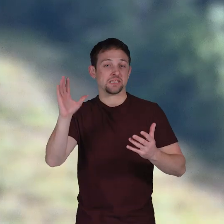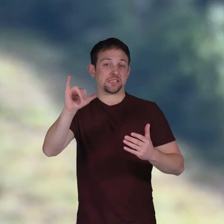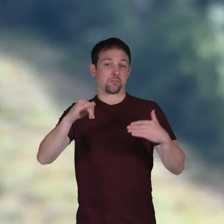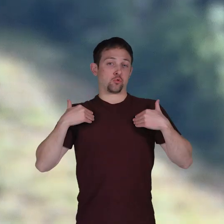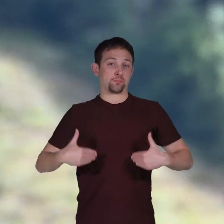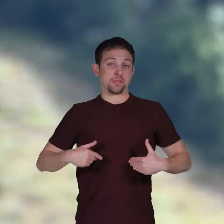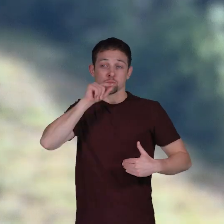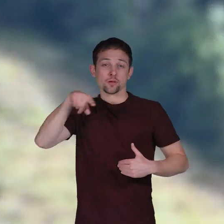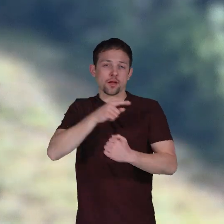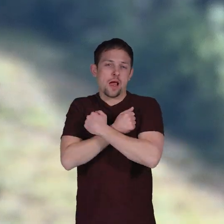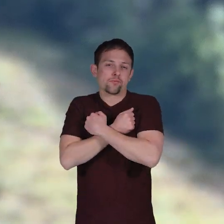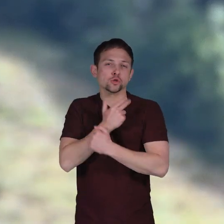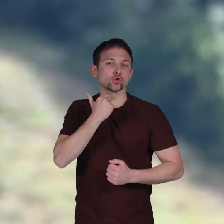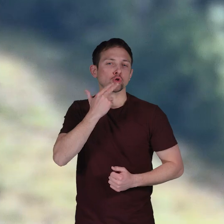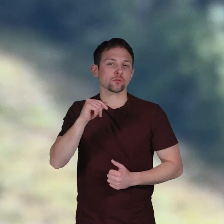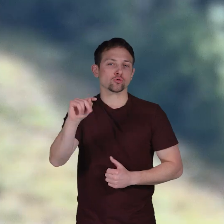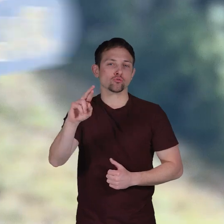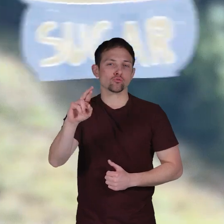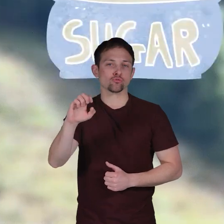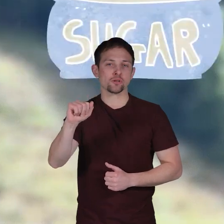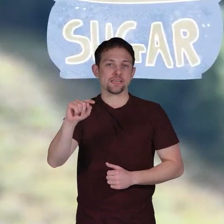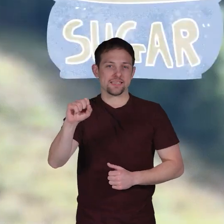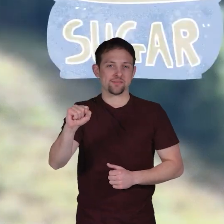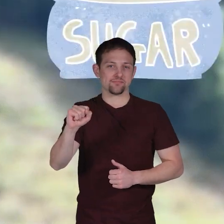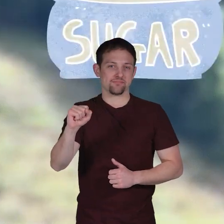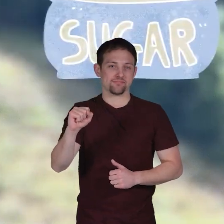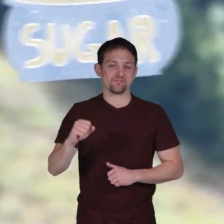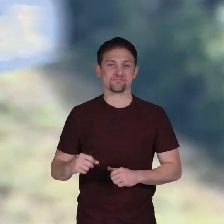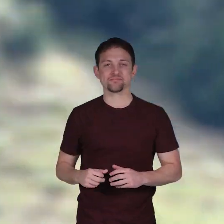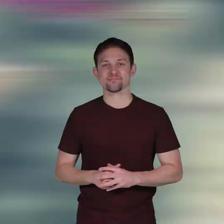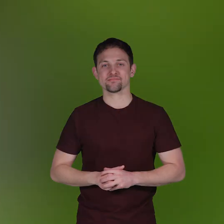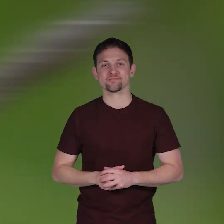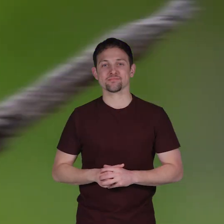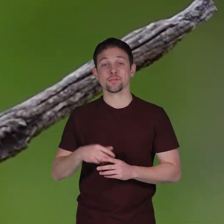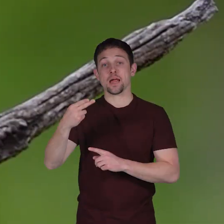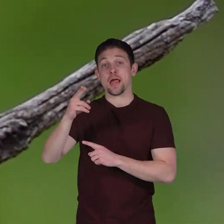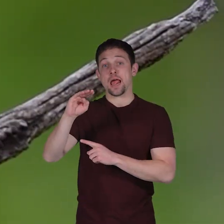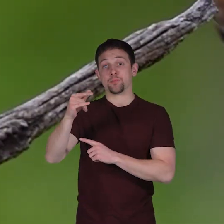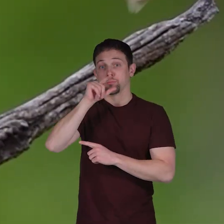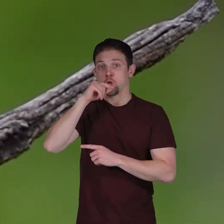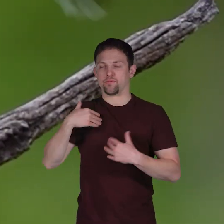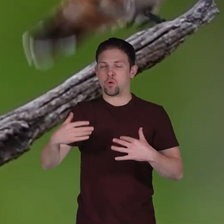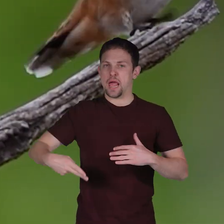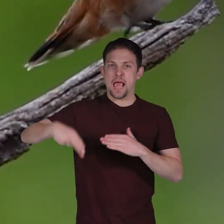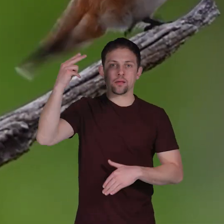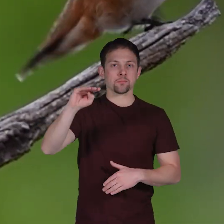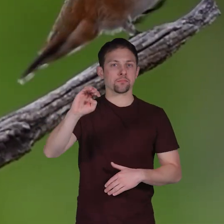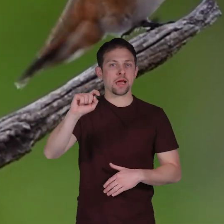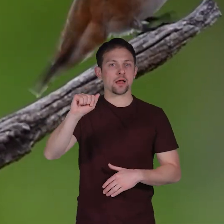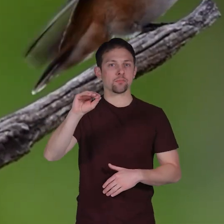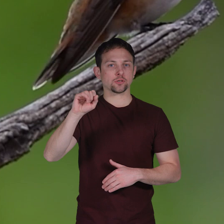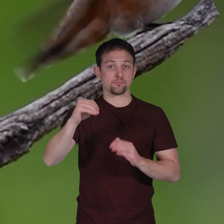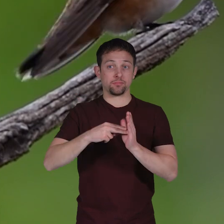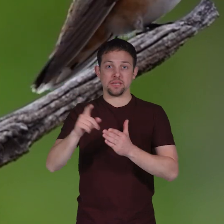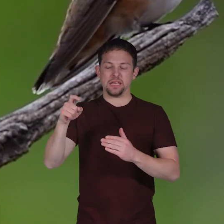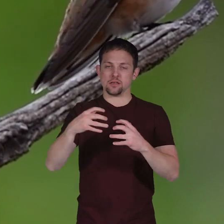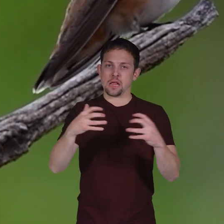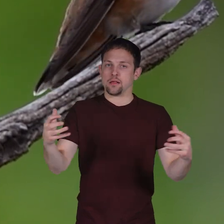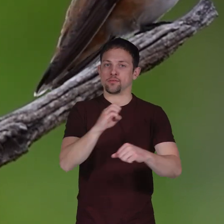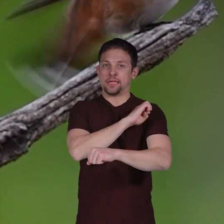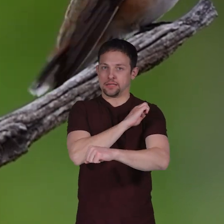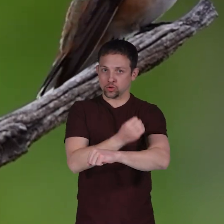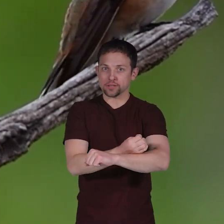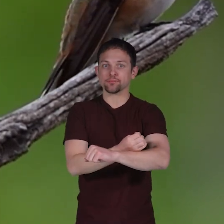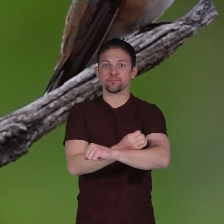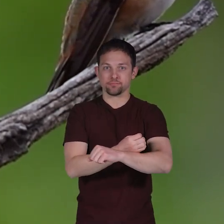Just like humans, hummingbirds love sugary treats. Hummingbirds have a high metabolism, which means they need lots